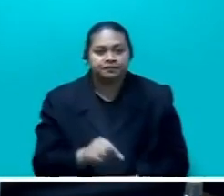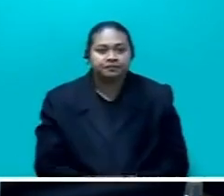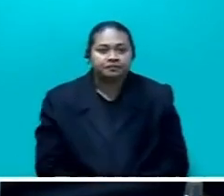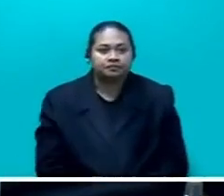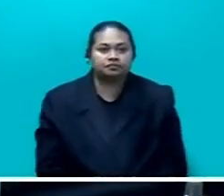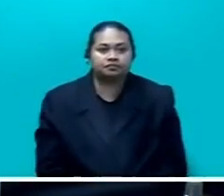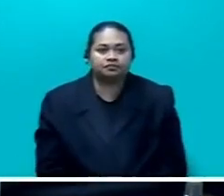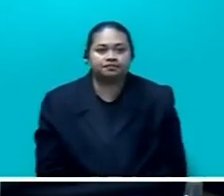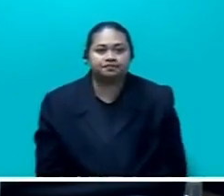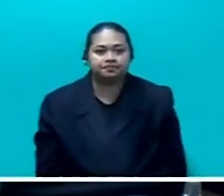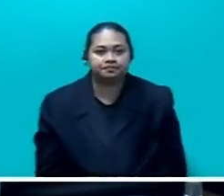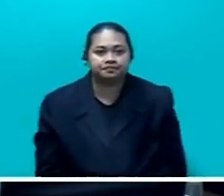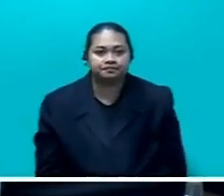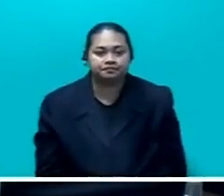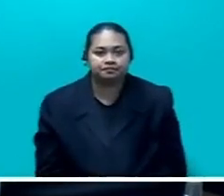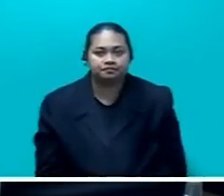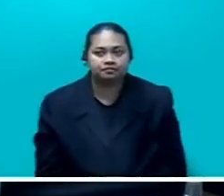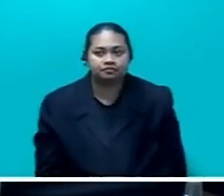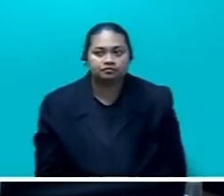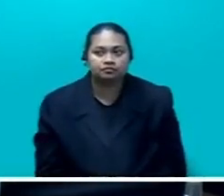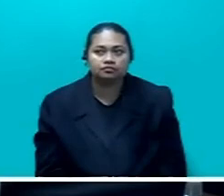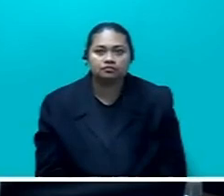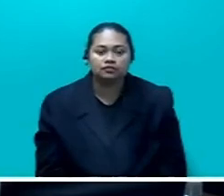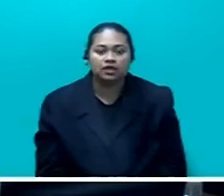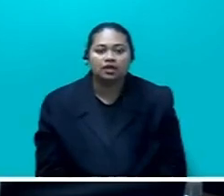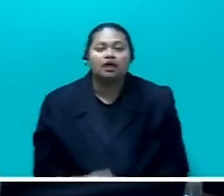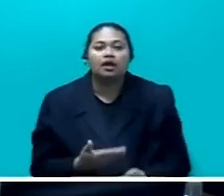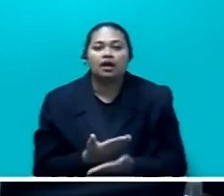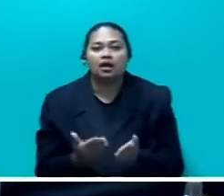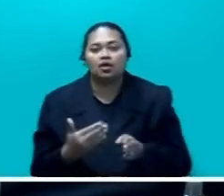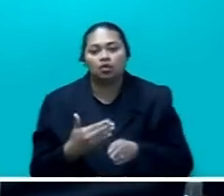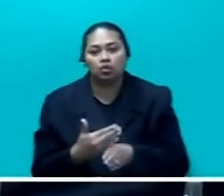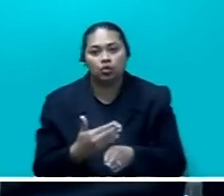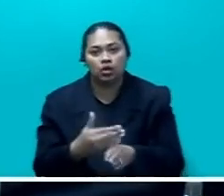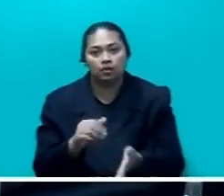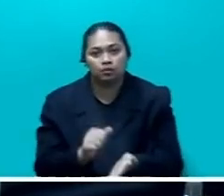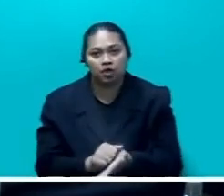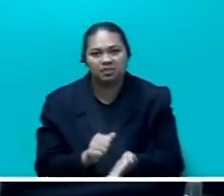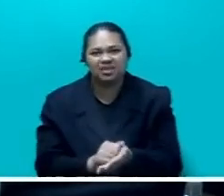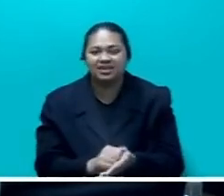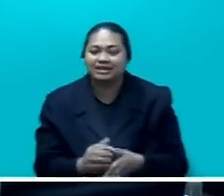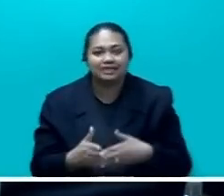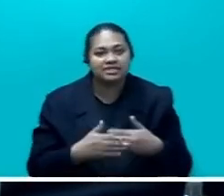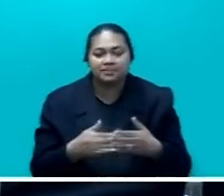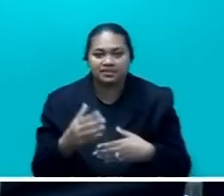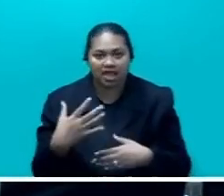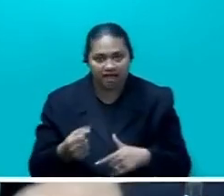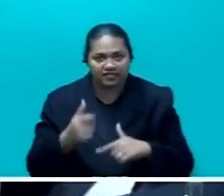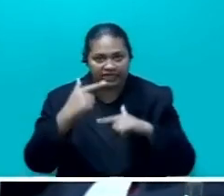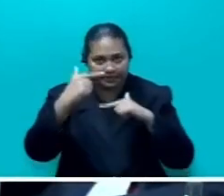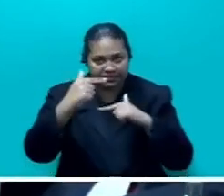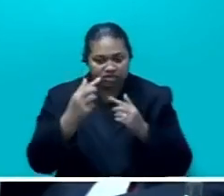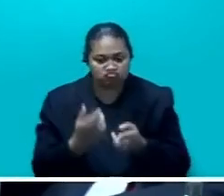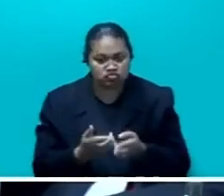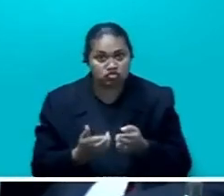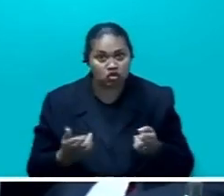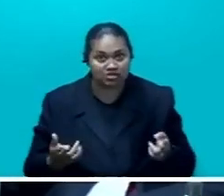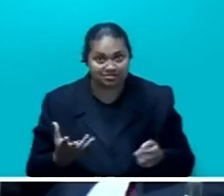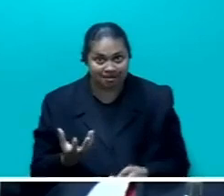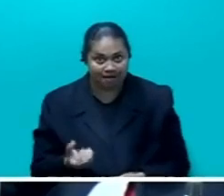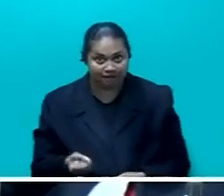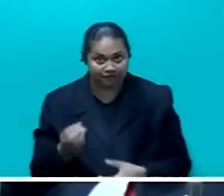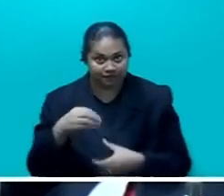perform its functions despite the limitations of the resources that it's got. I would just like to